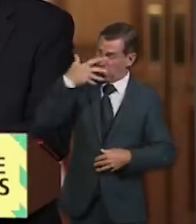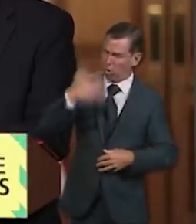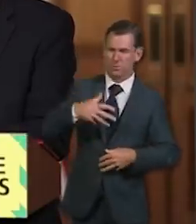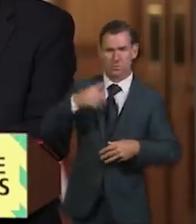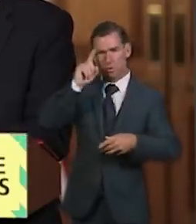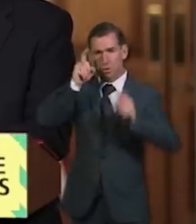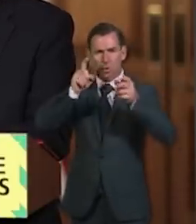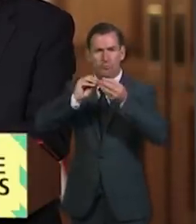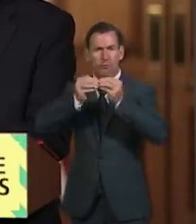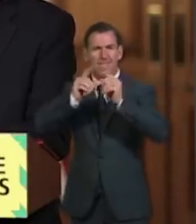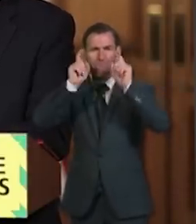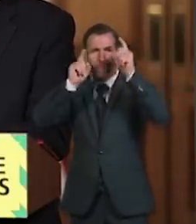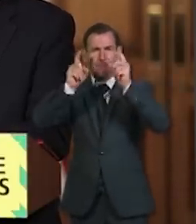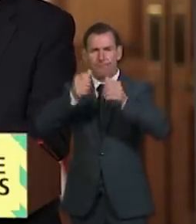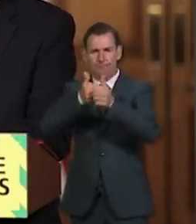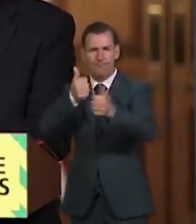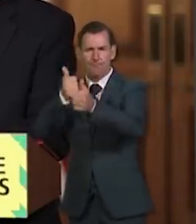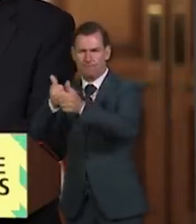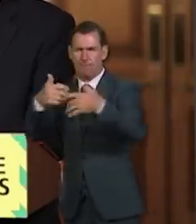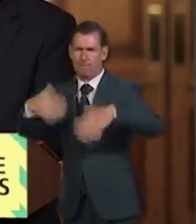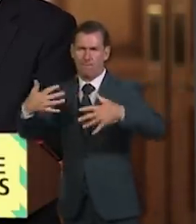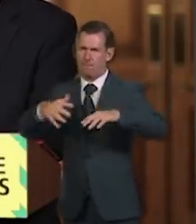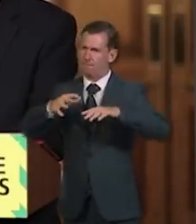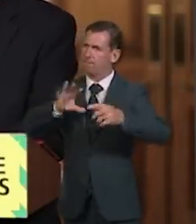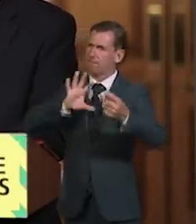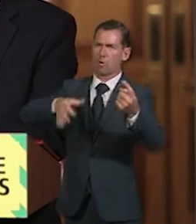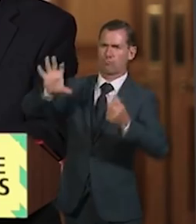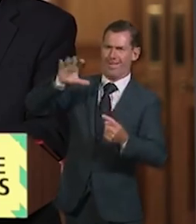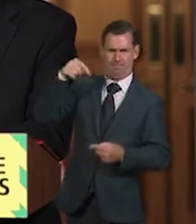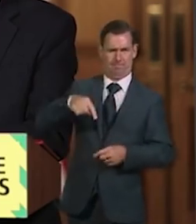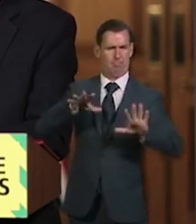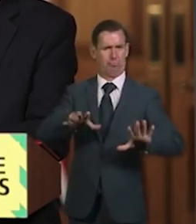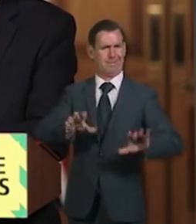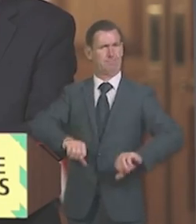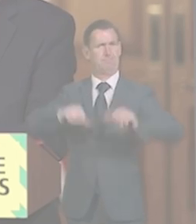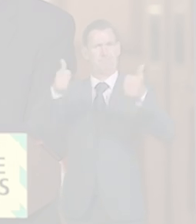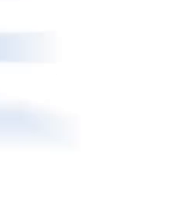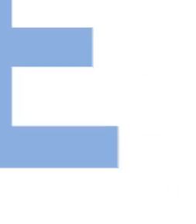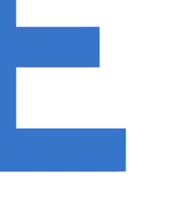great campaign. And I think that the work on Voyager is part of that promotion.